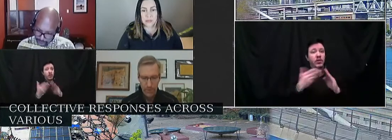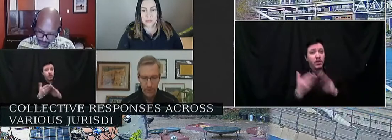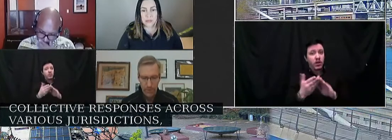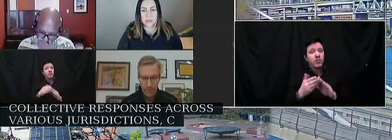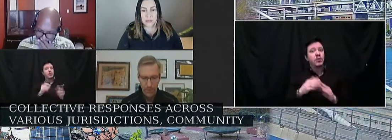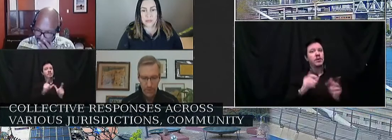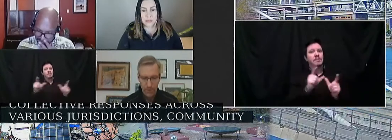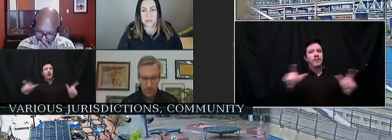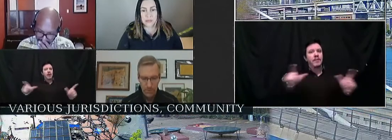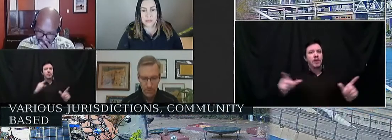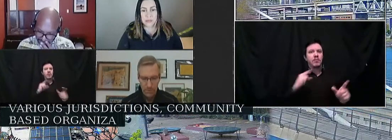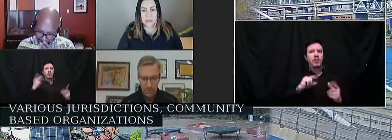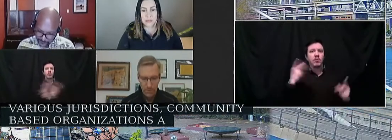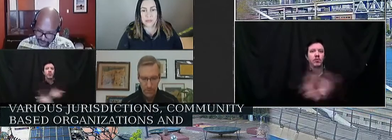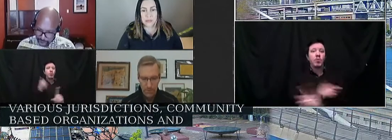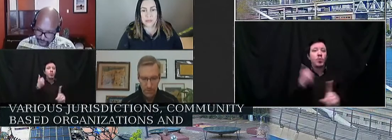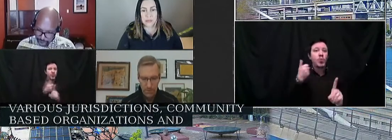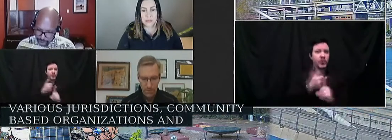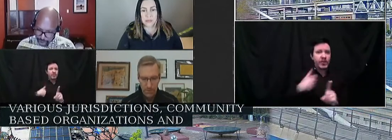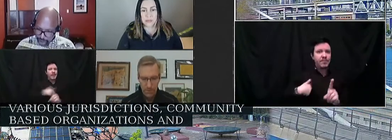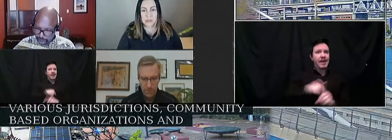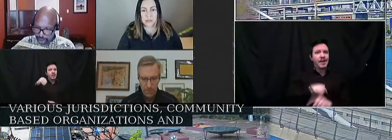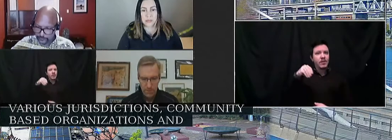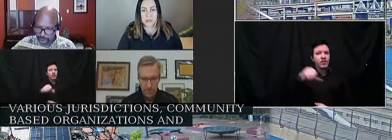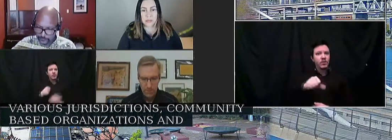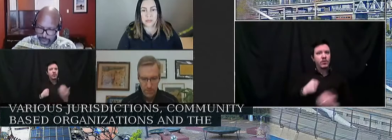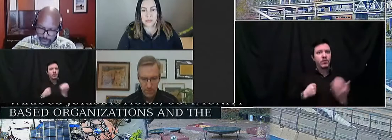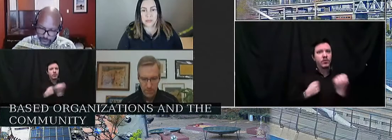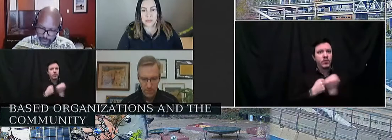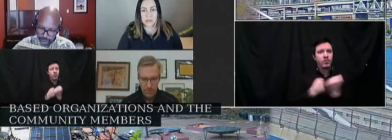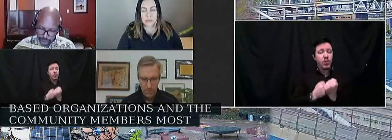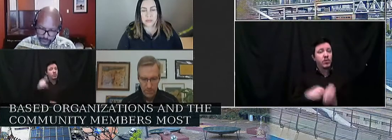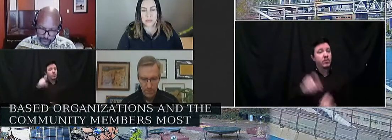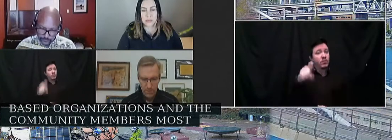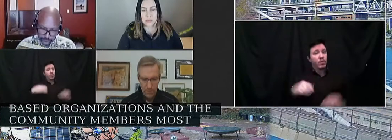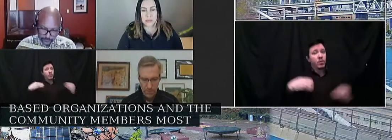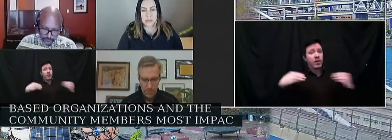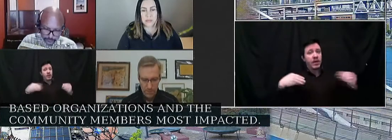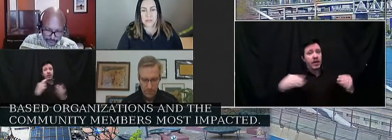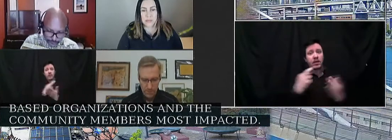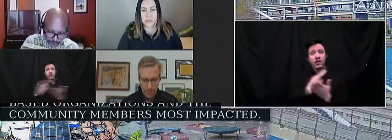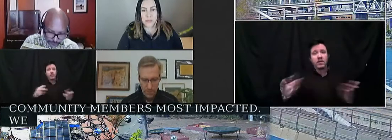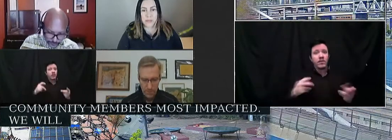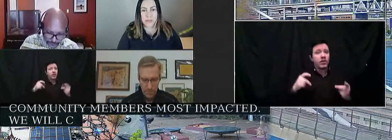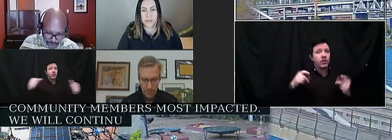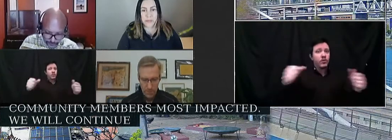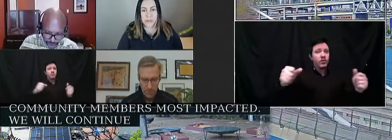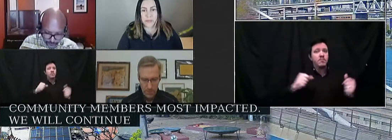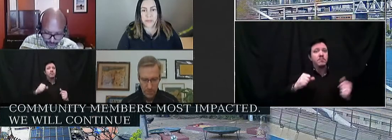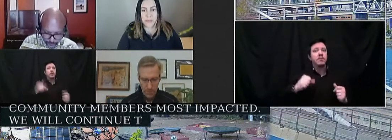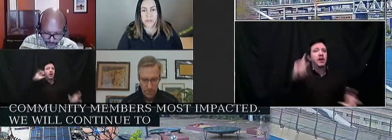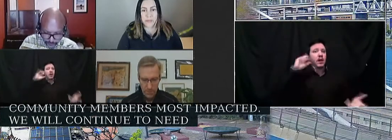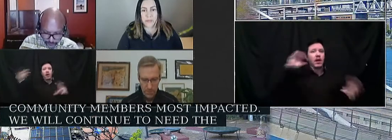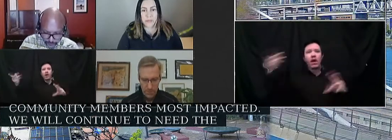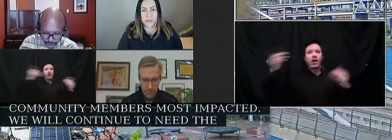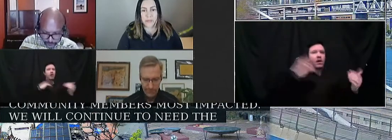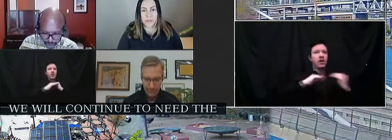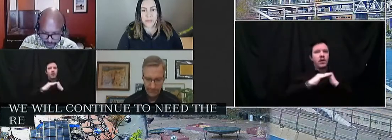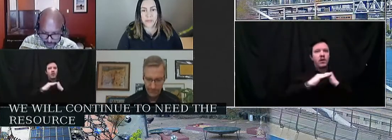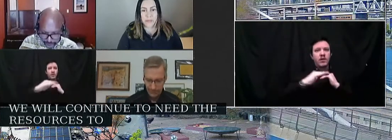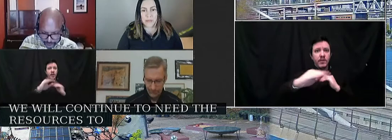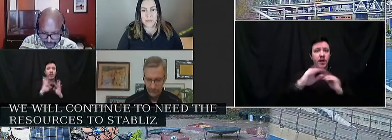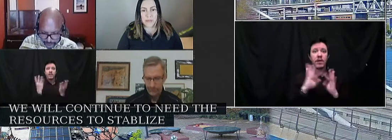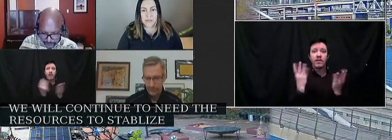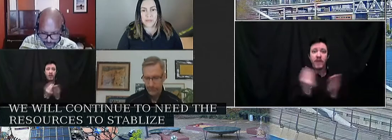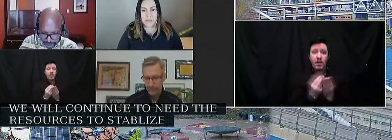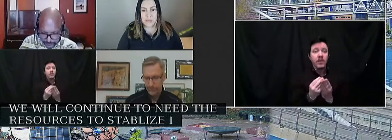members most impacted. We will continue to need the flexible resources to immediately stabilize impacted families such as rent and